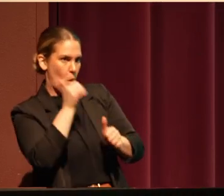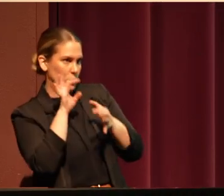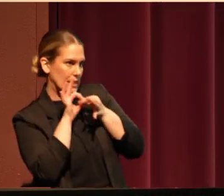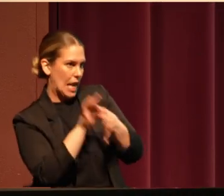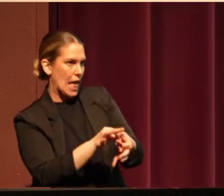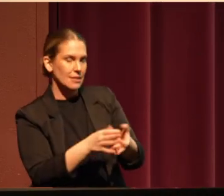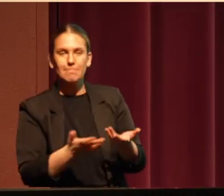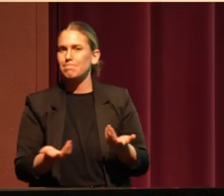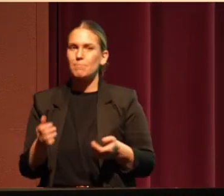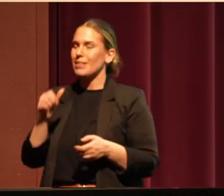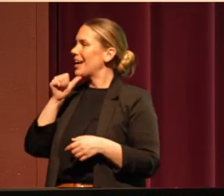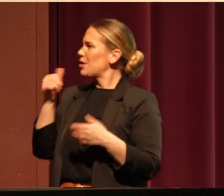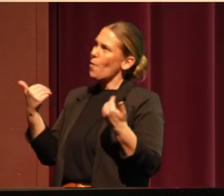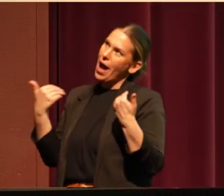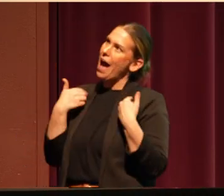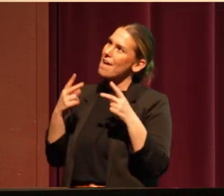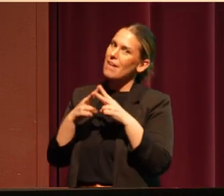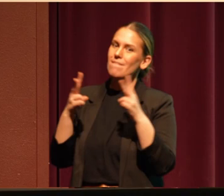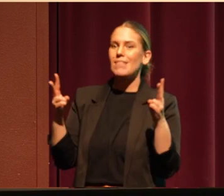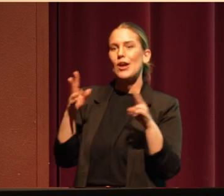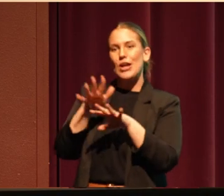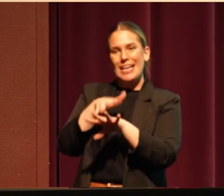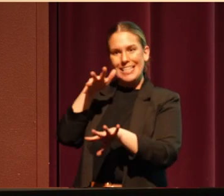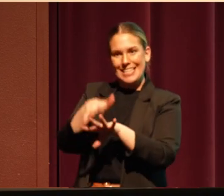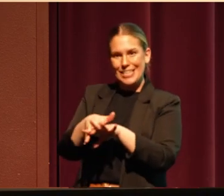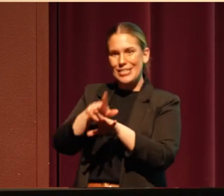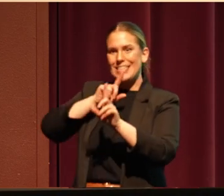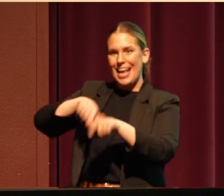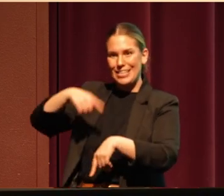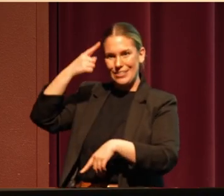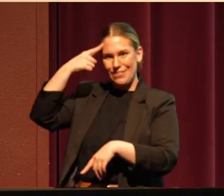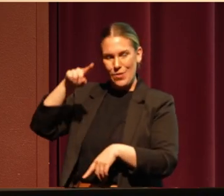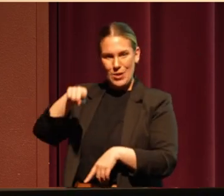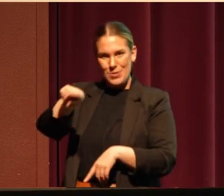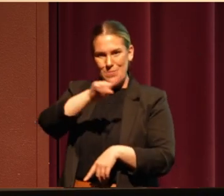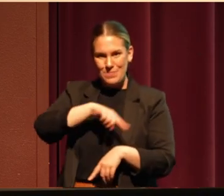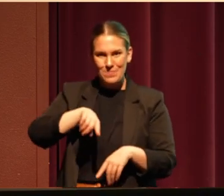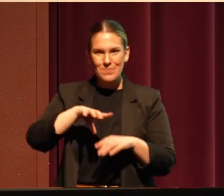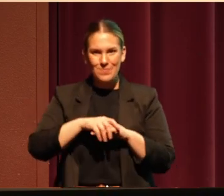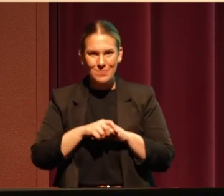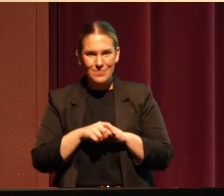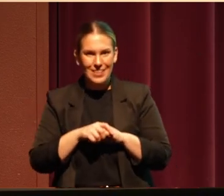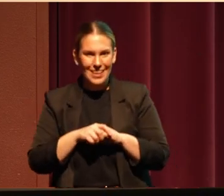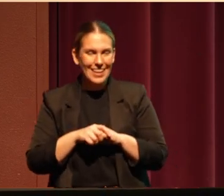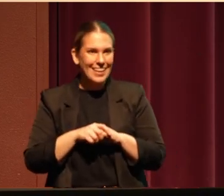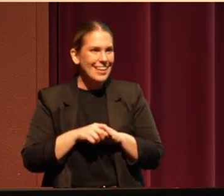I don't have a very native answer for you and don't judge me. It's when I go on my boat to Billy.